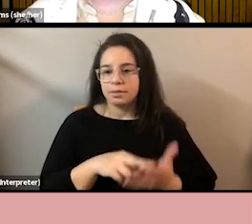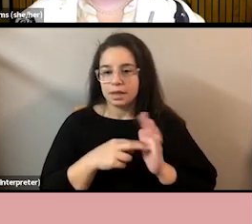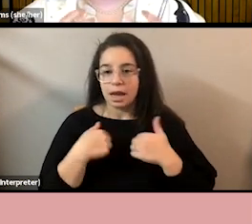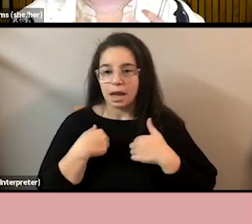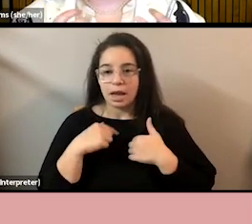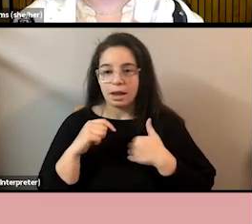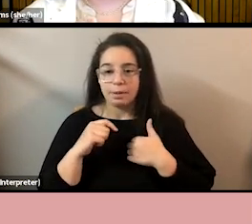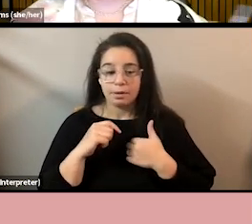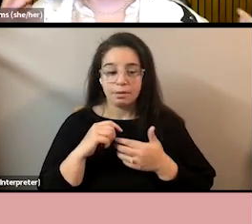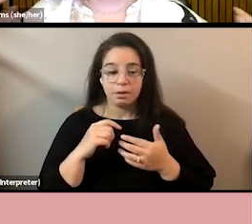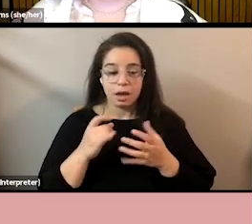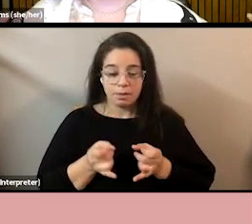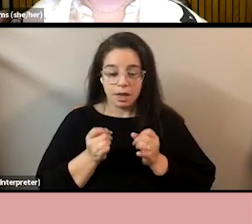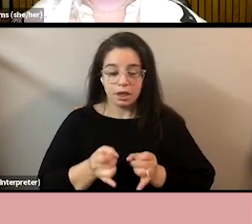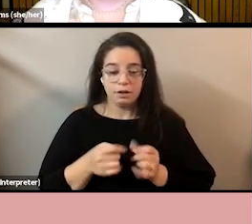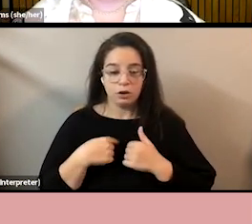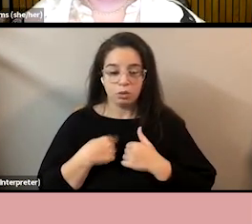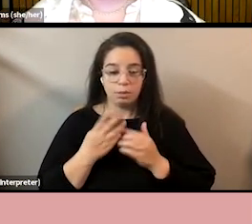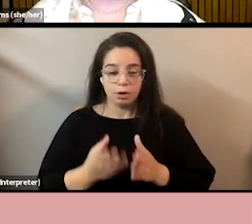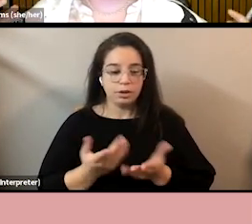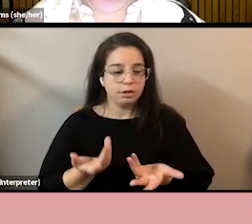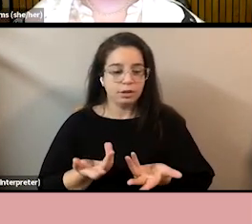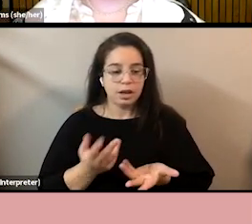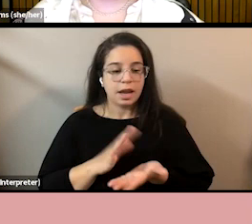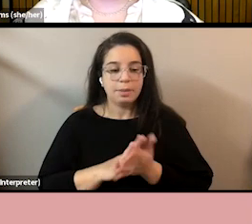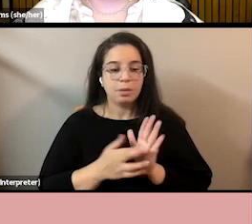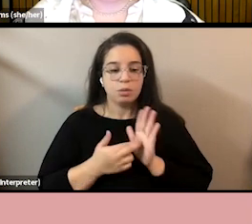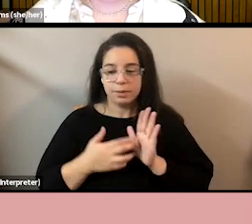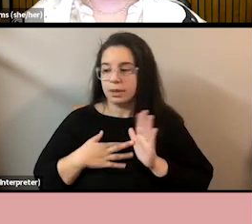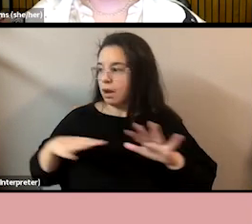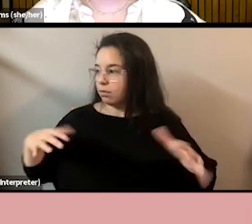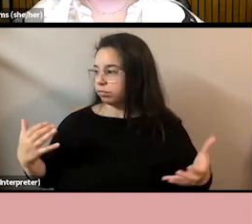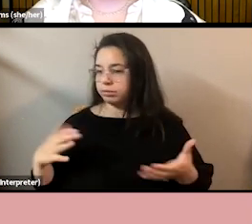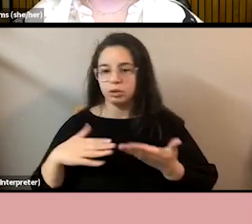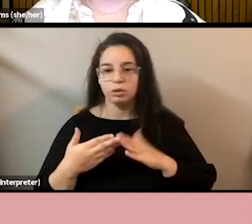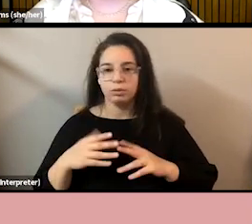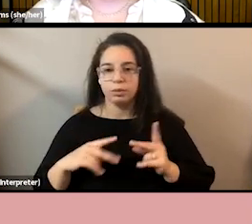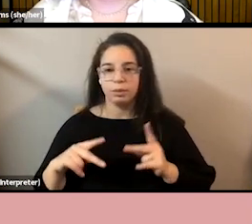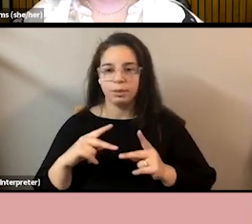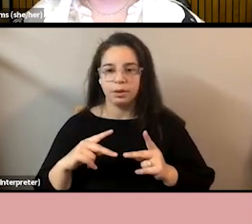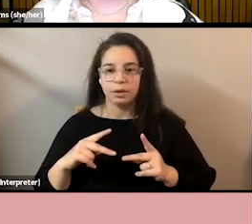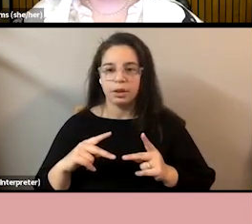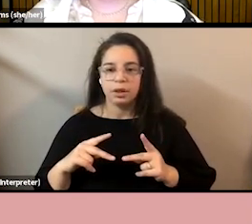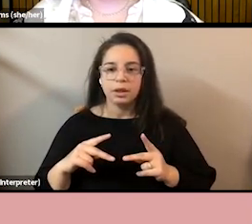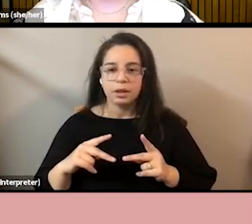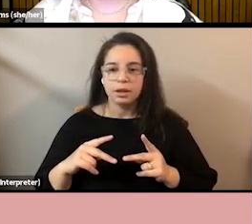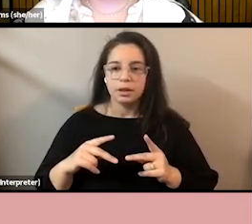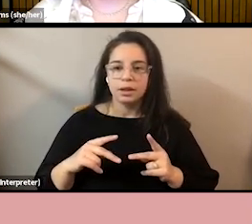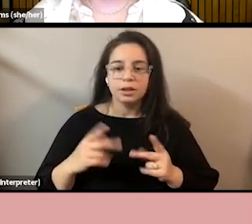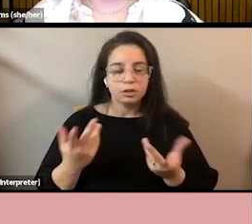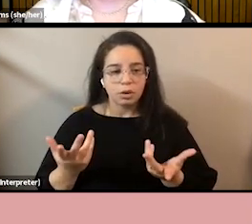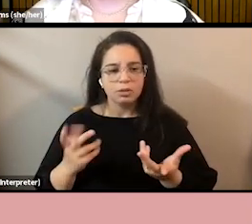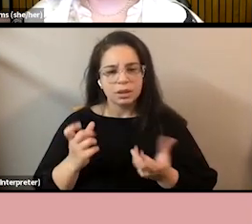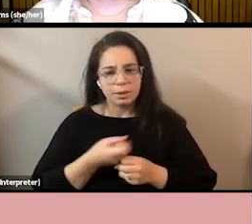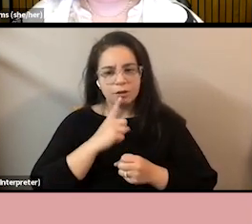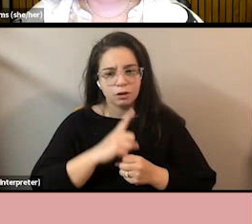goes from being an individual to being a representative of their entire group. It takes away the individuality that other groups have afforded.